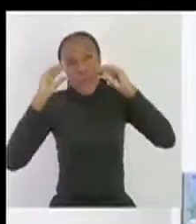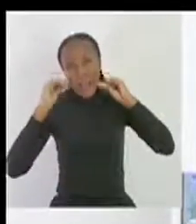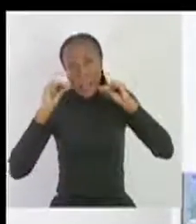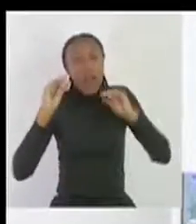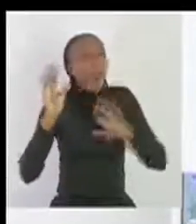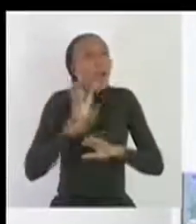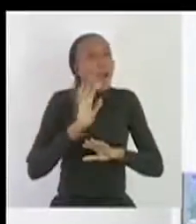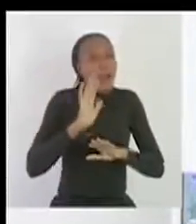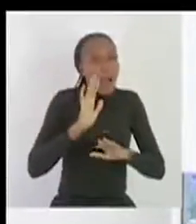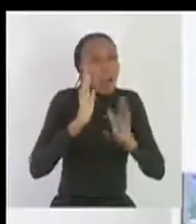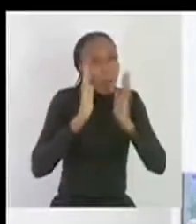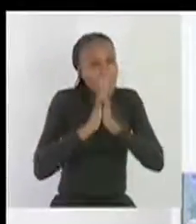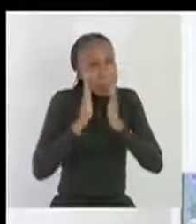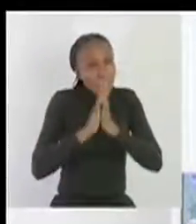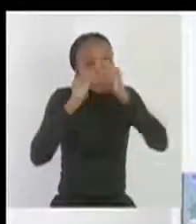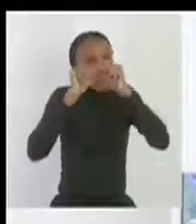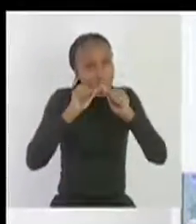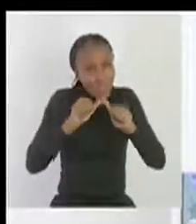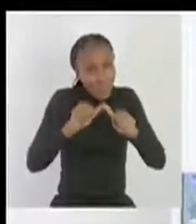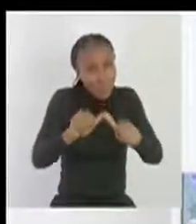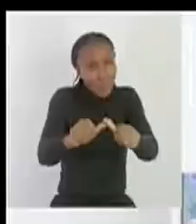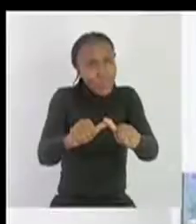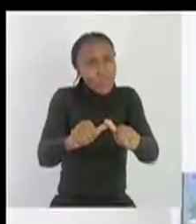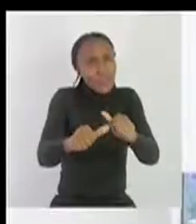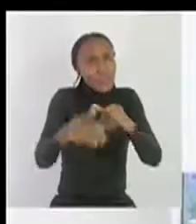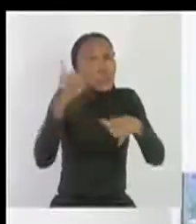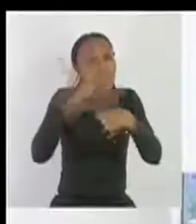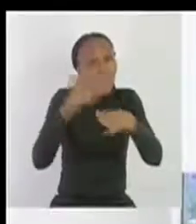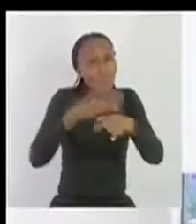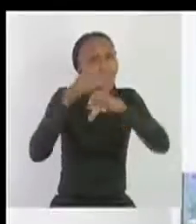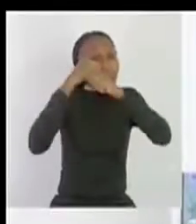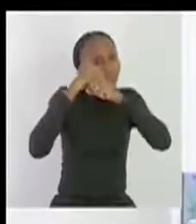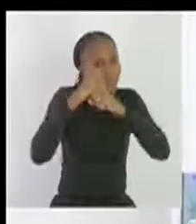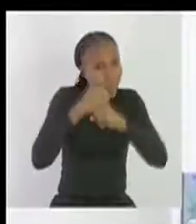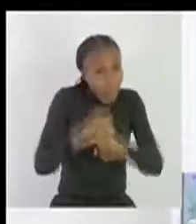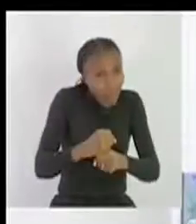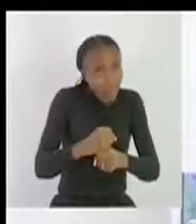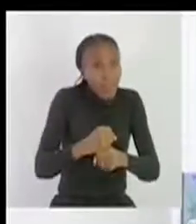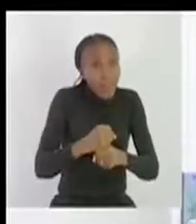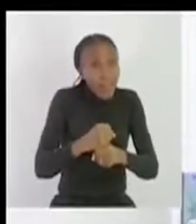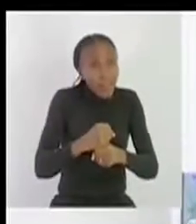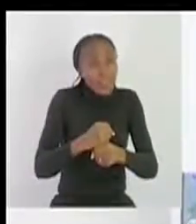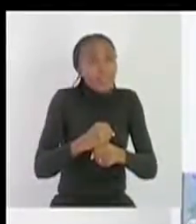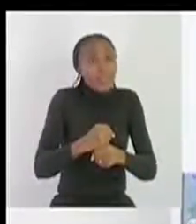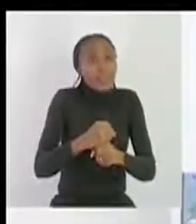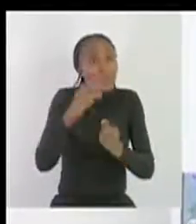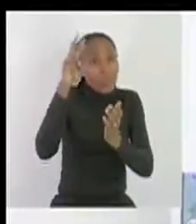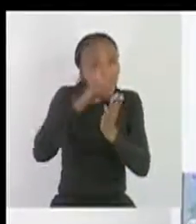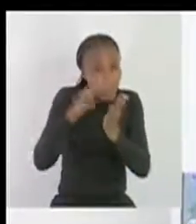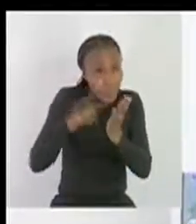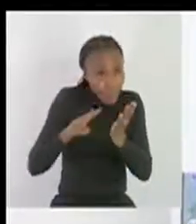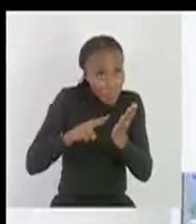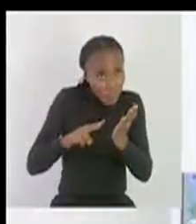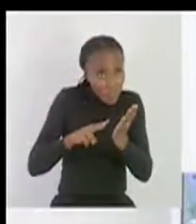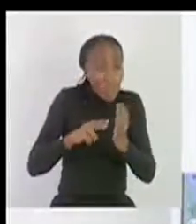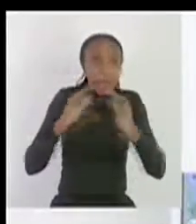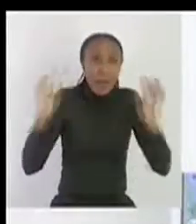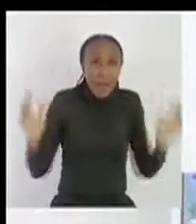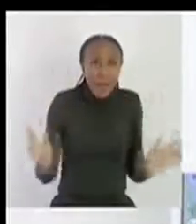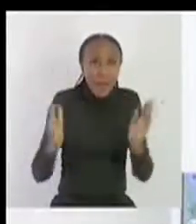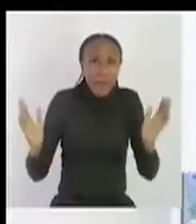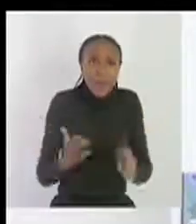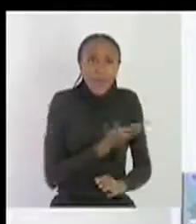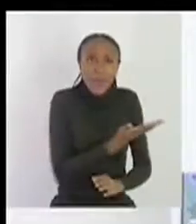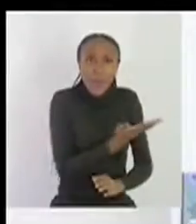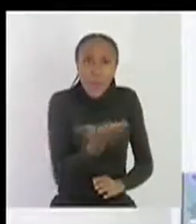abilities we must still keep on pushing we must still keep on doing our school works then i encourage everyone that each and every